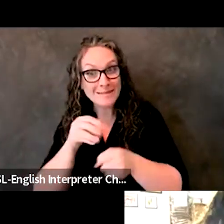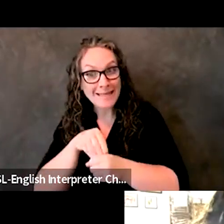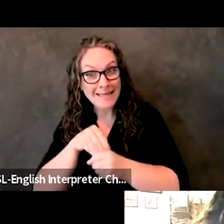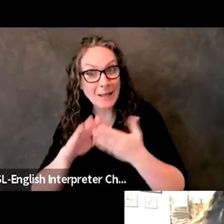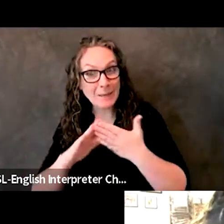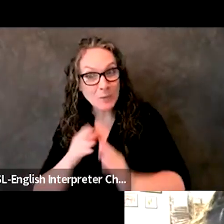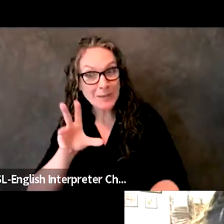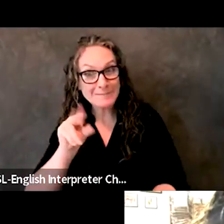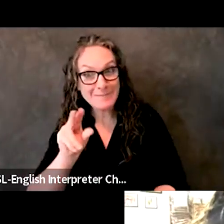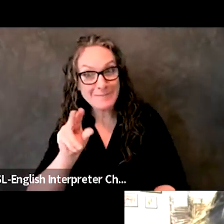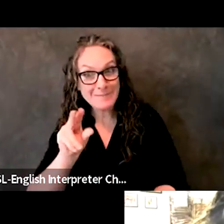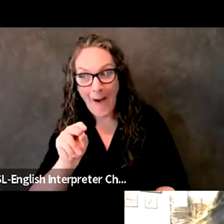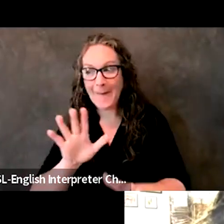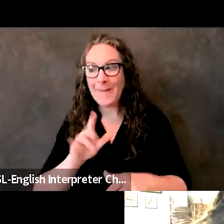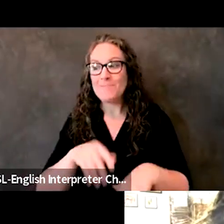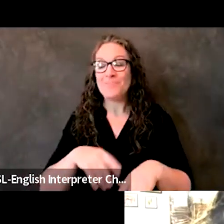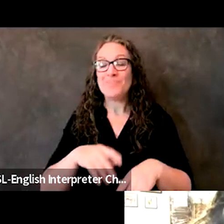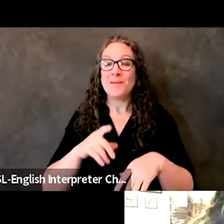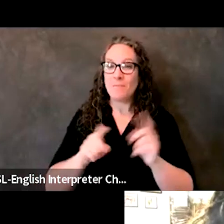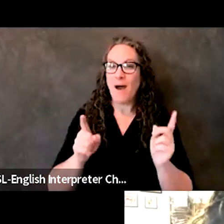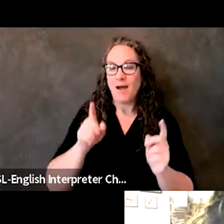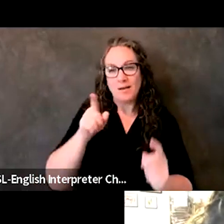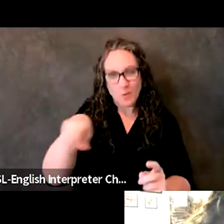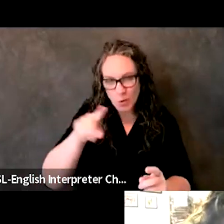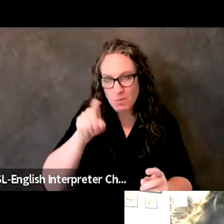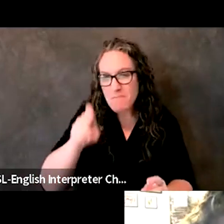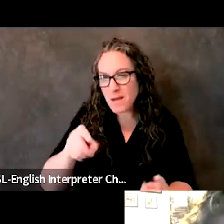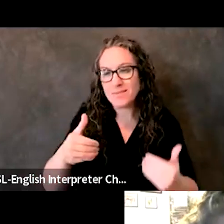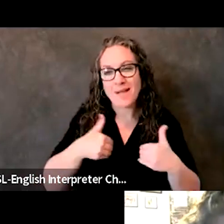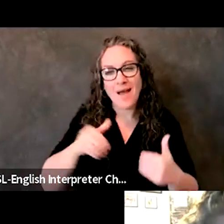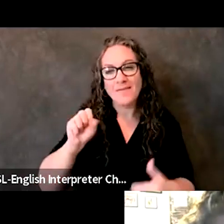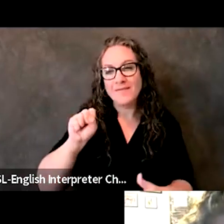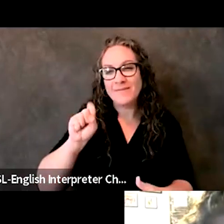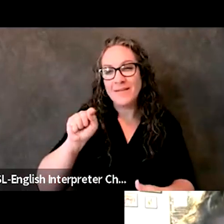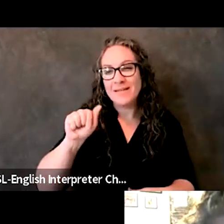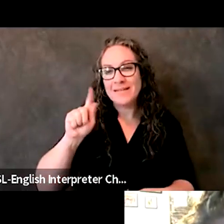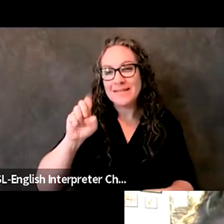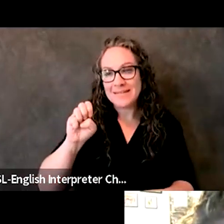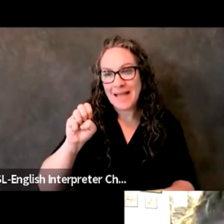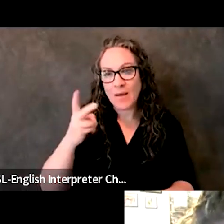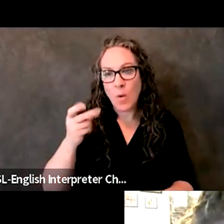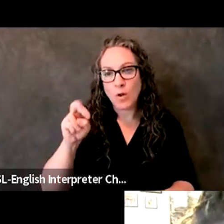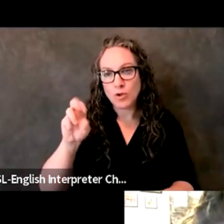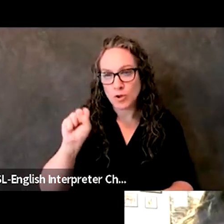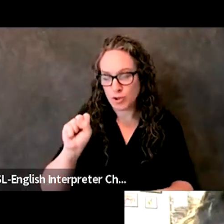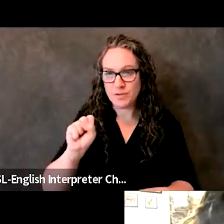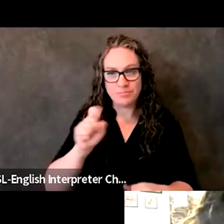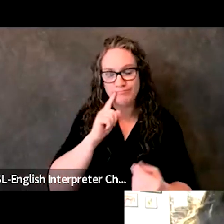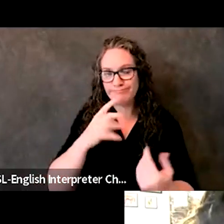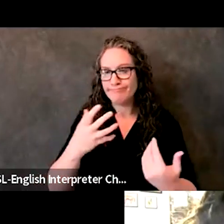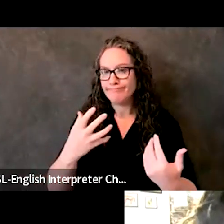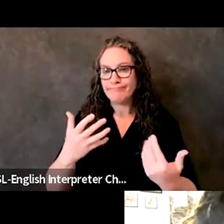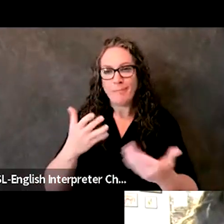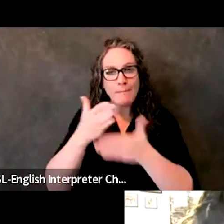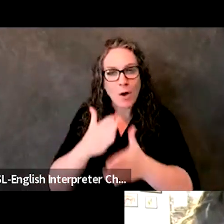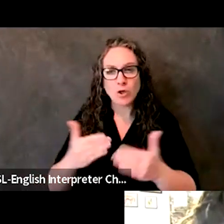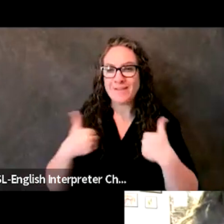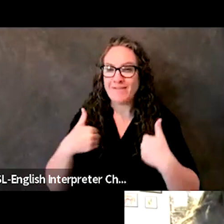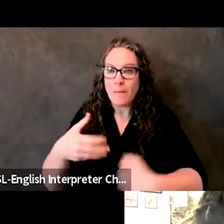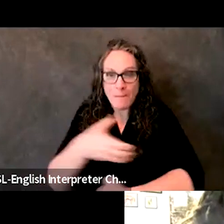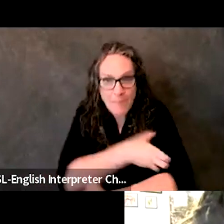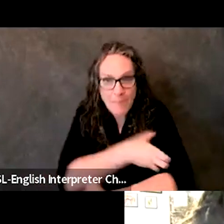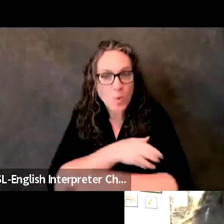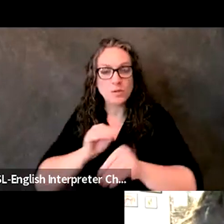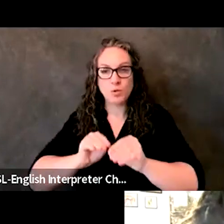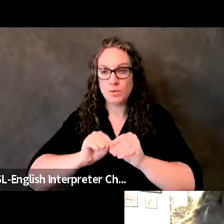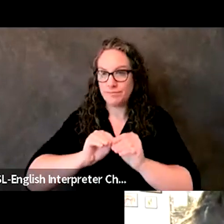I mean is you do have these stakeholders that can be very, very valuable partners to help you build that trust with the community.